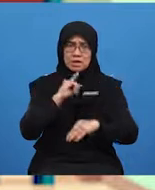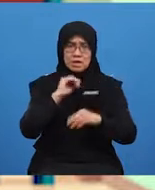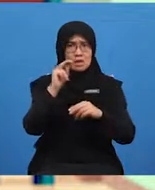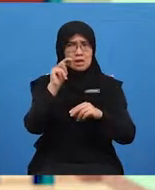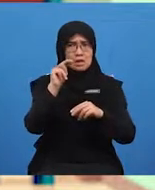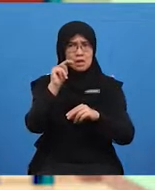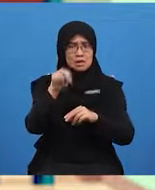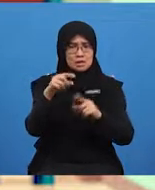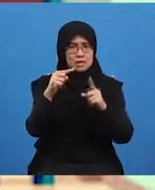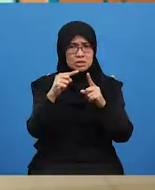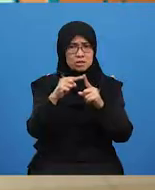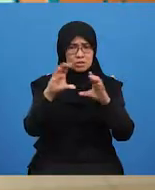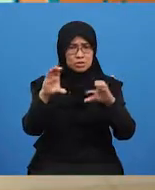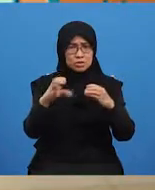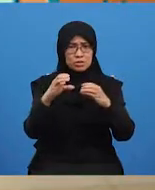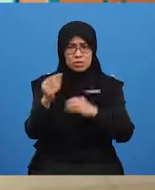Let's go!